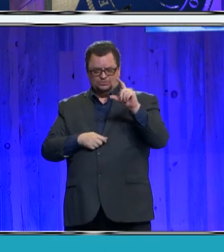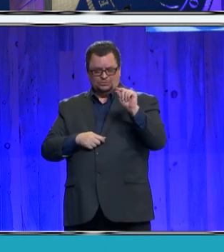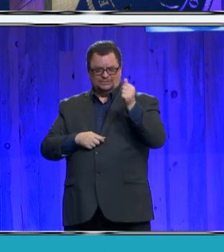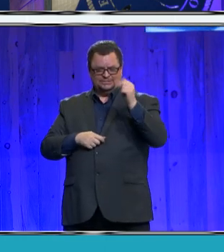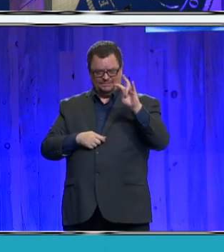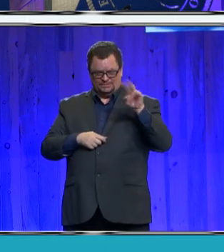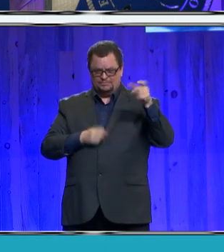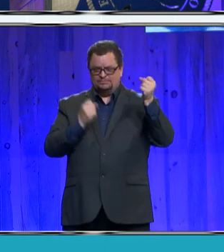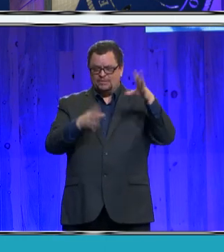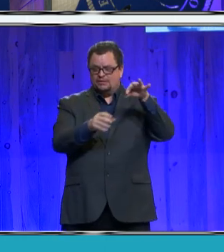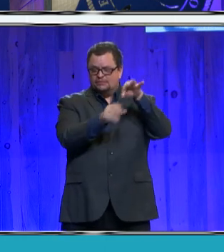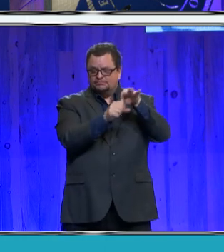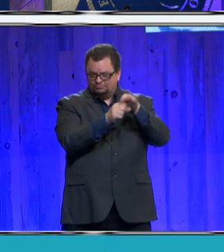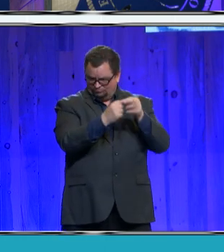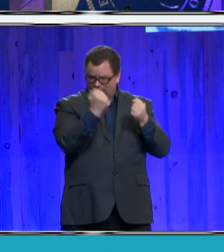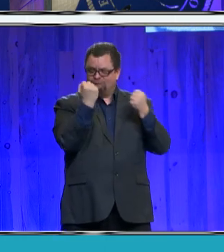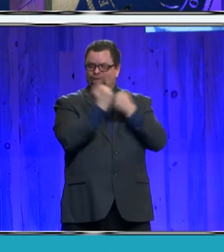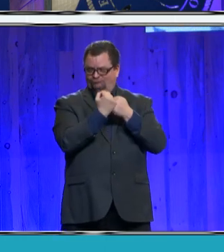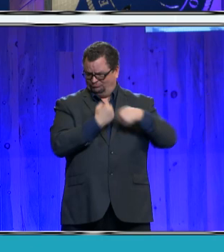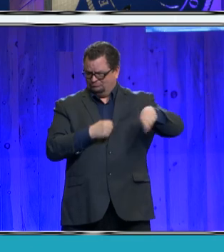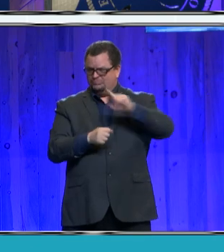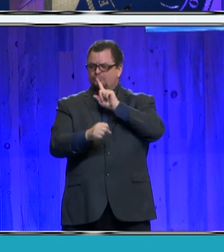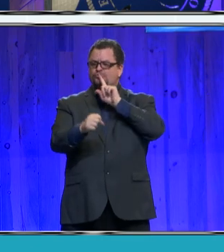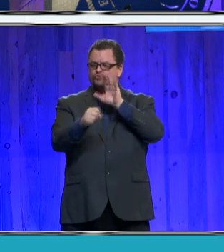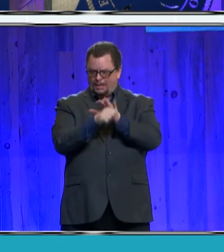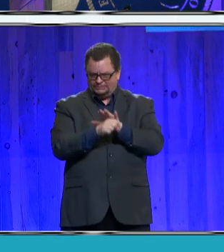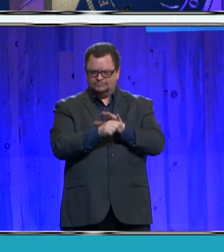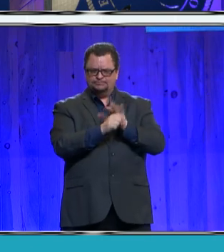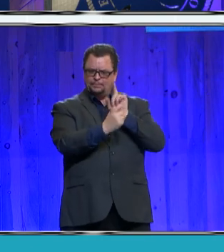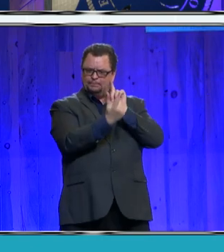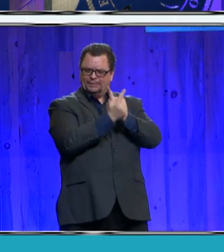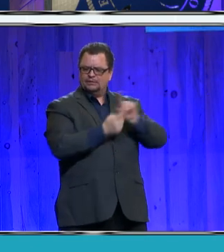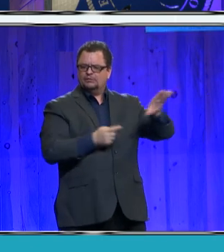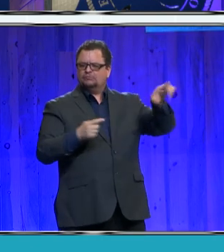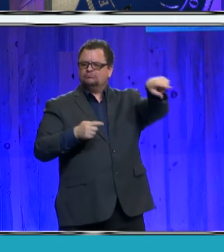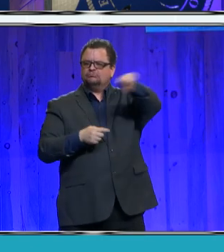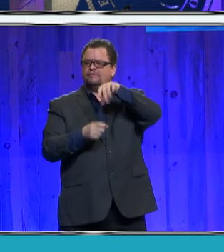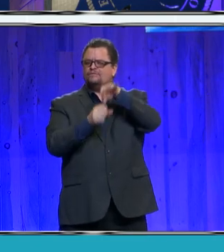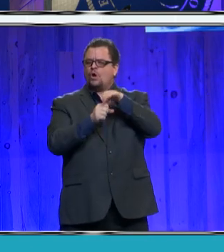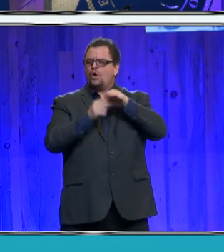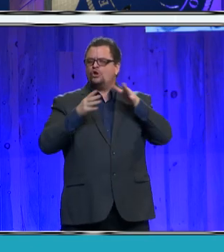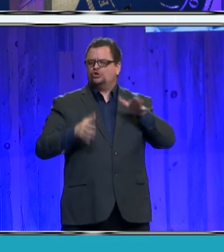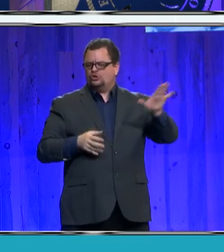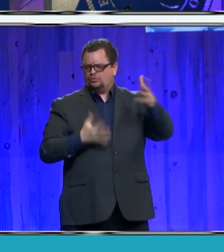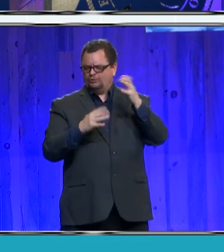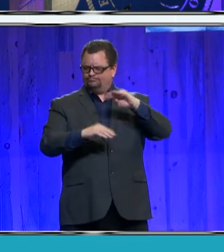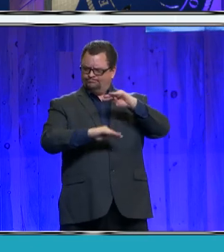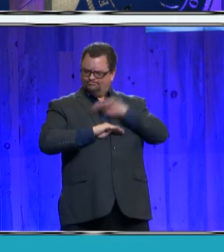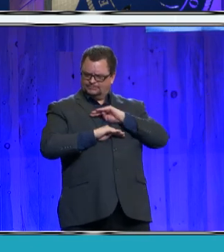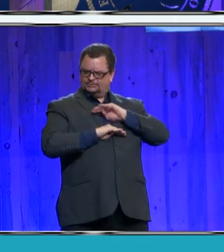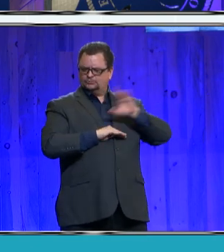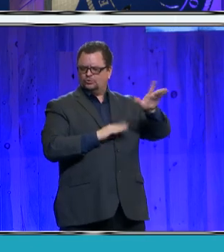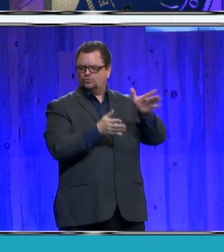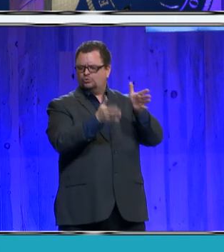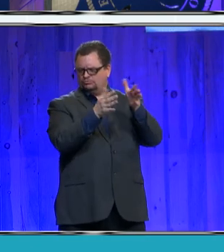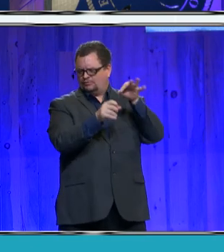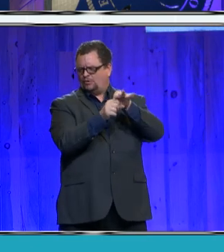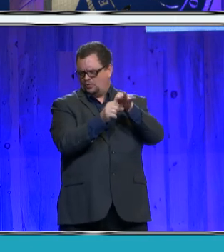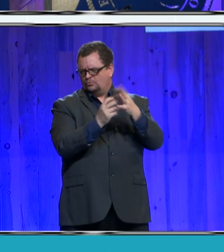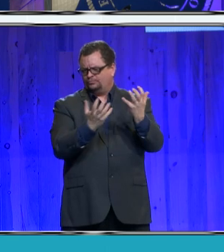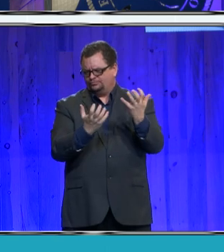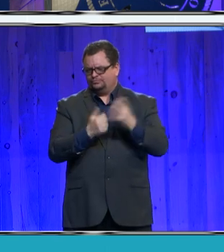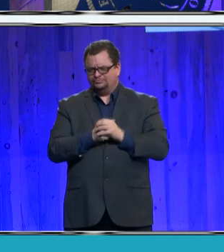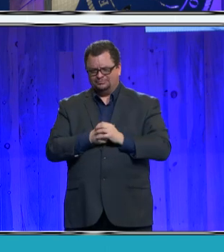We kept our promise. Today, we have many CDOT and county road projects in our region, and this year,